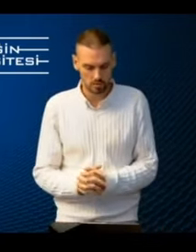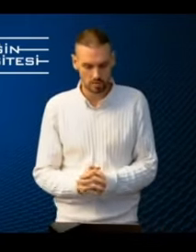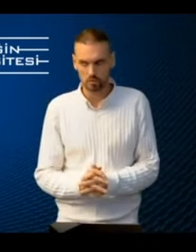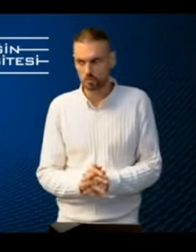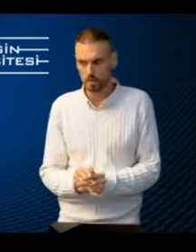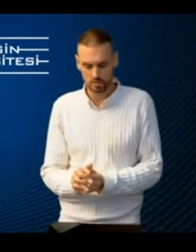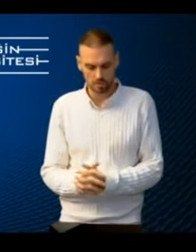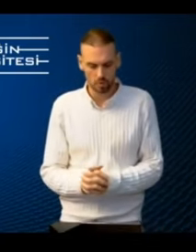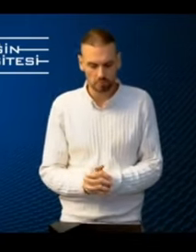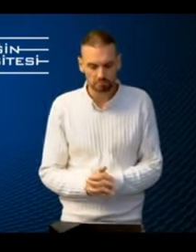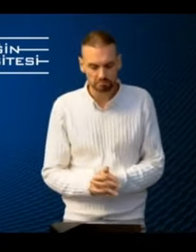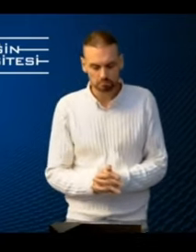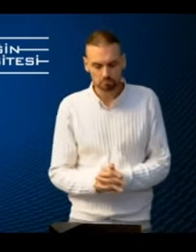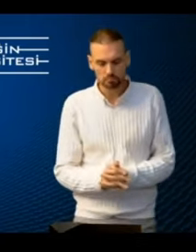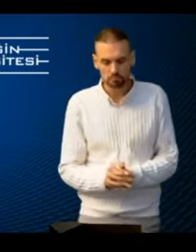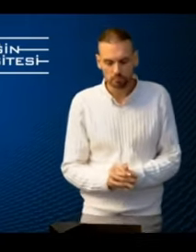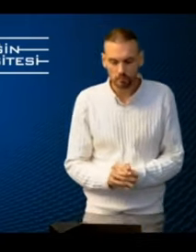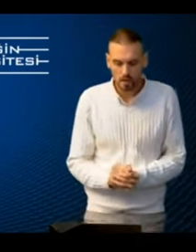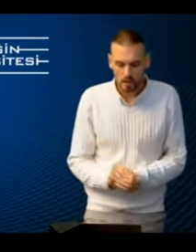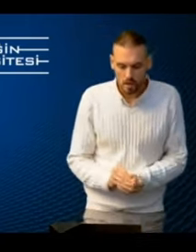be introduced in order to master them all.